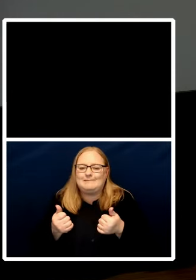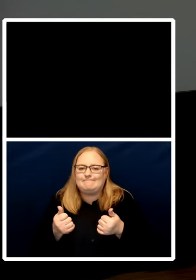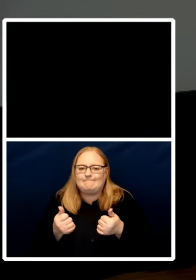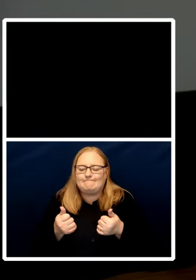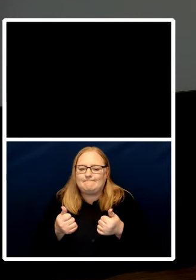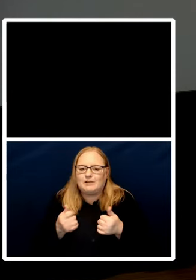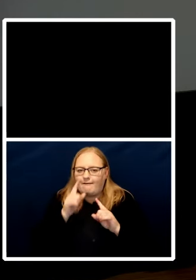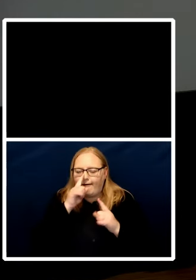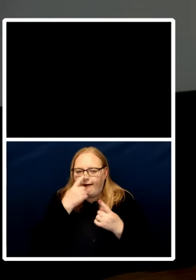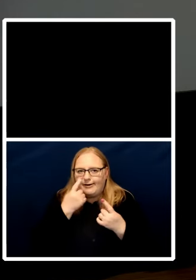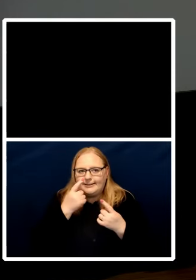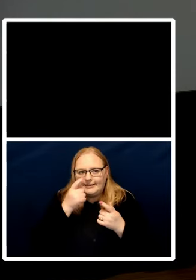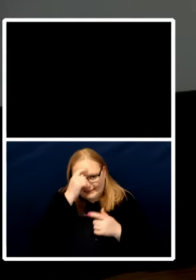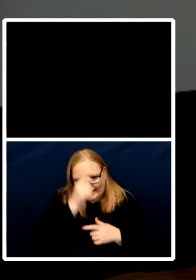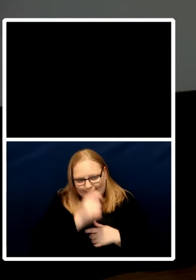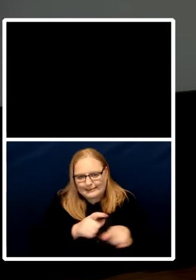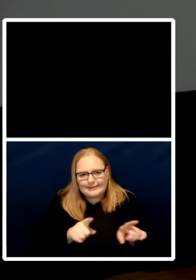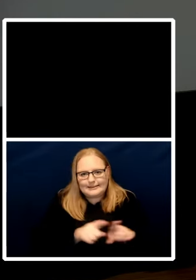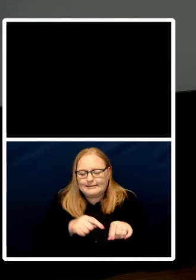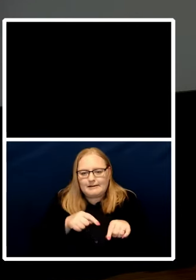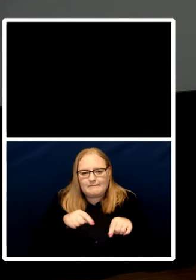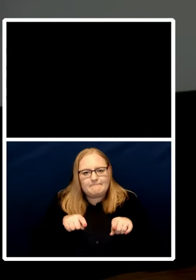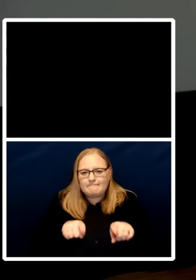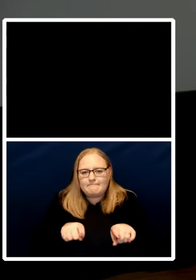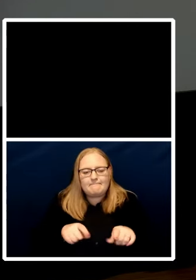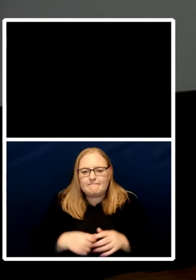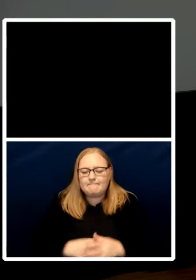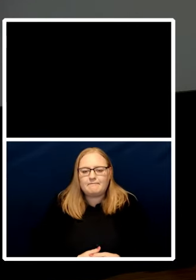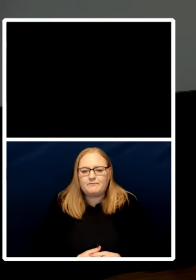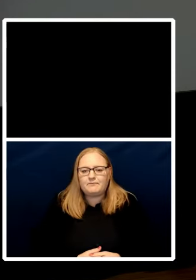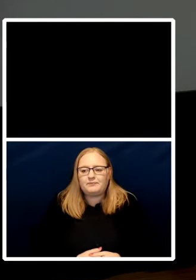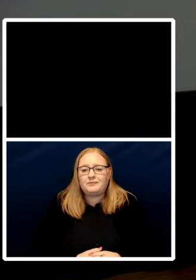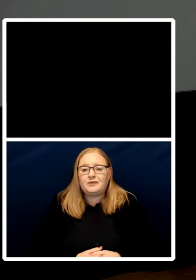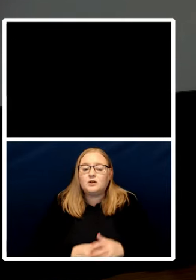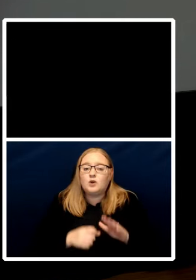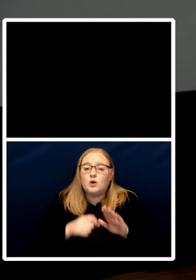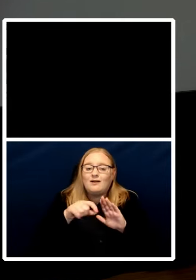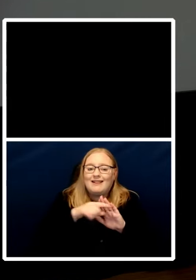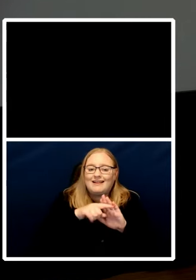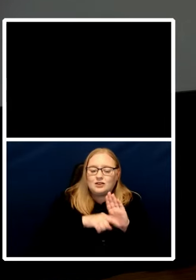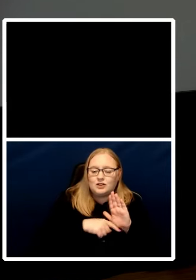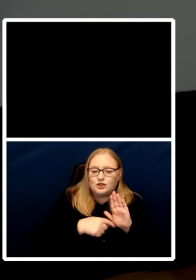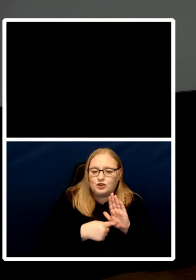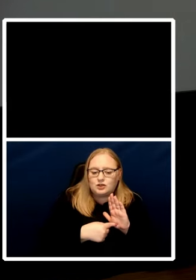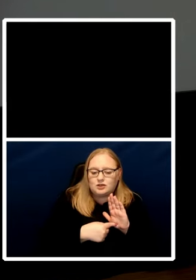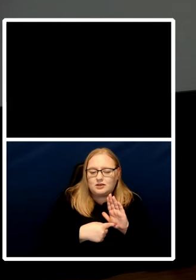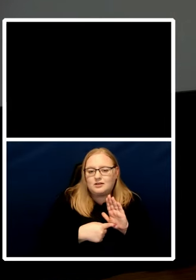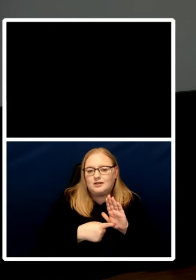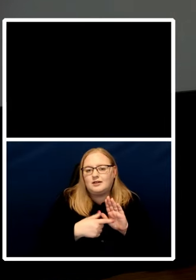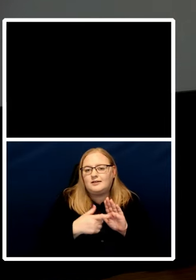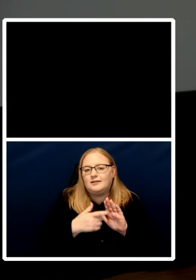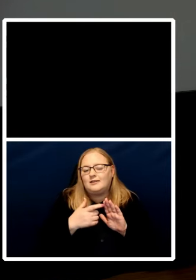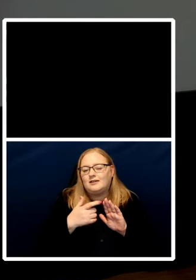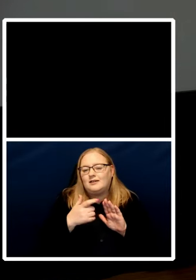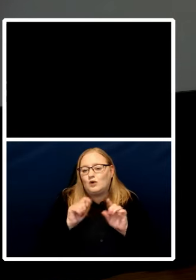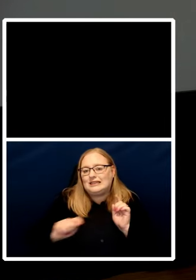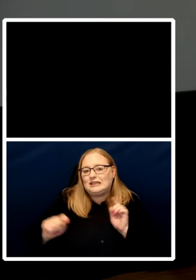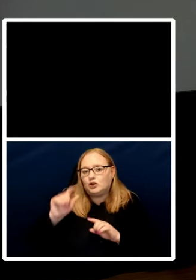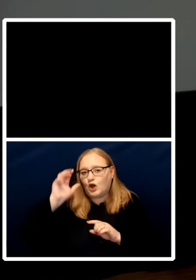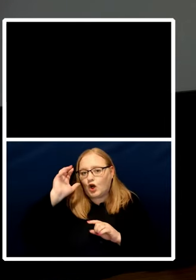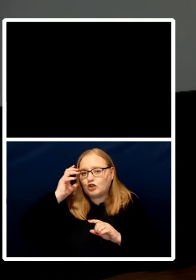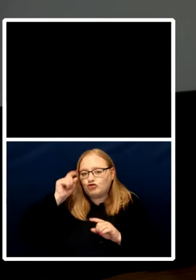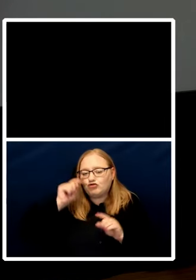and so when we get into the precise legislation that we should have in particular countries then we must do what is required to